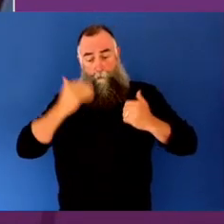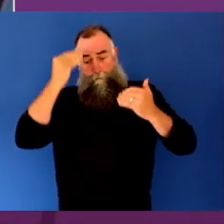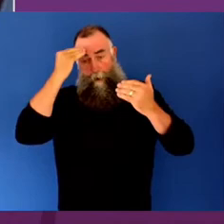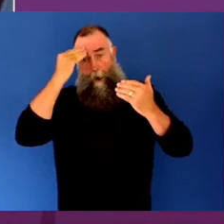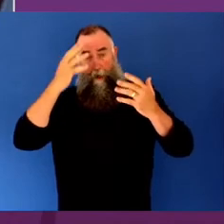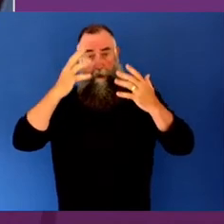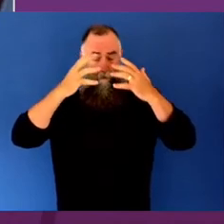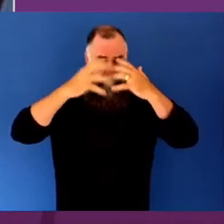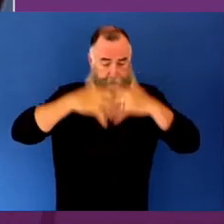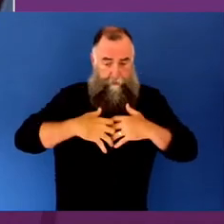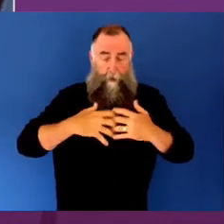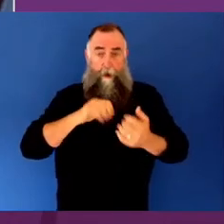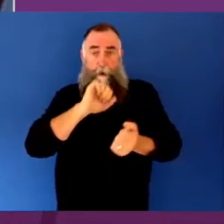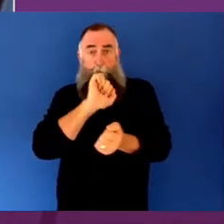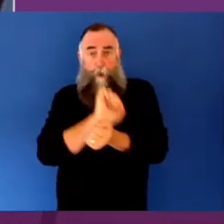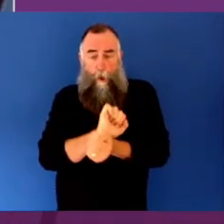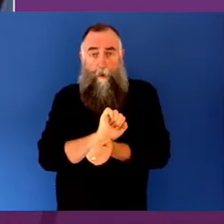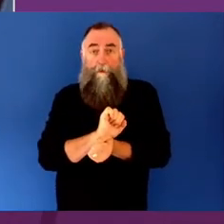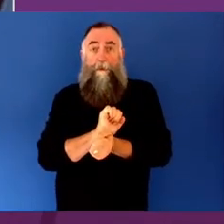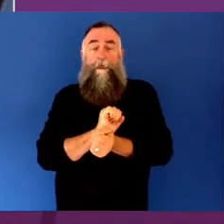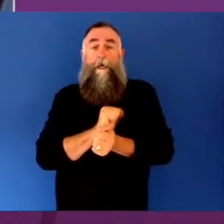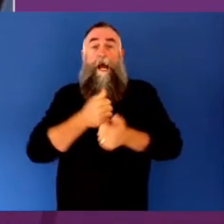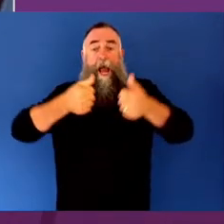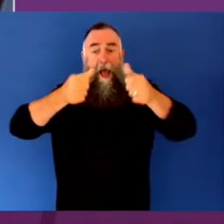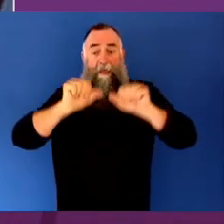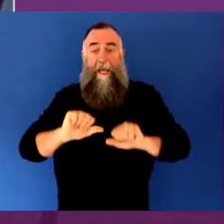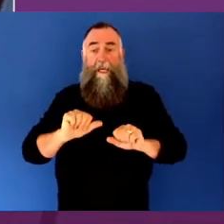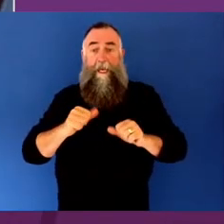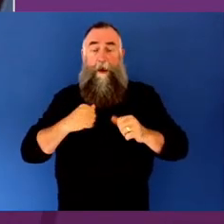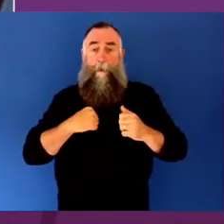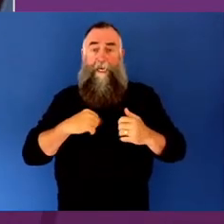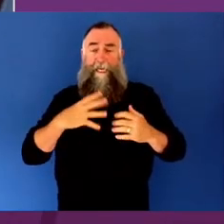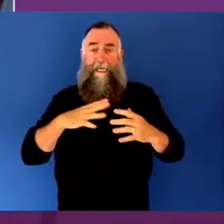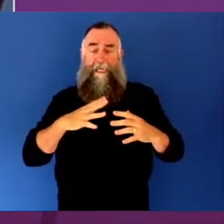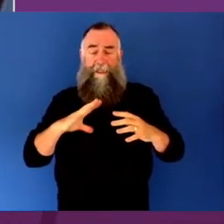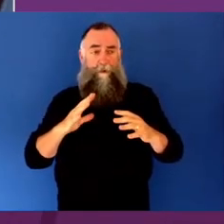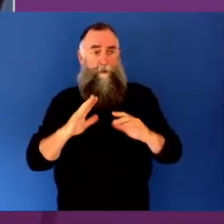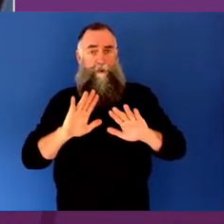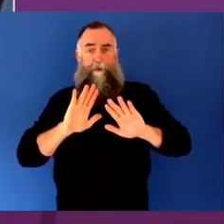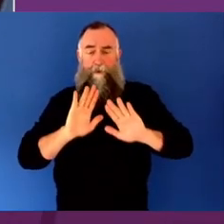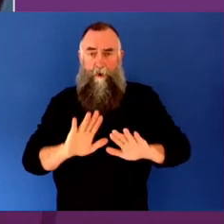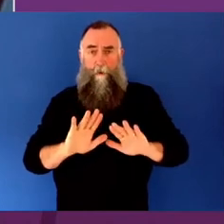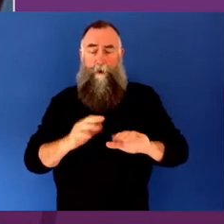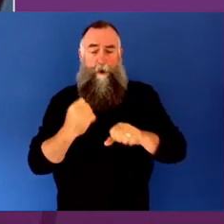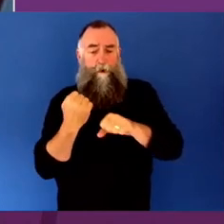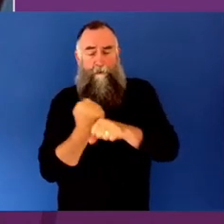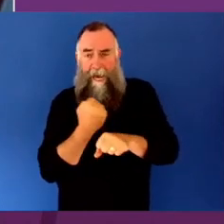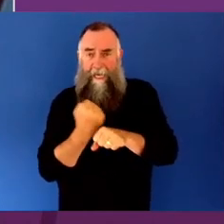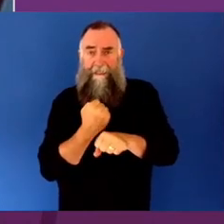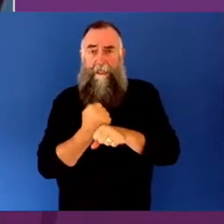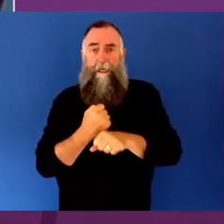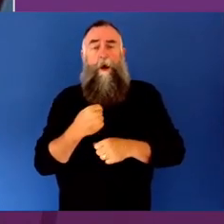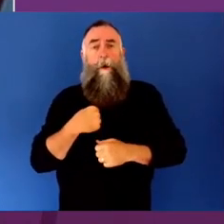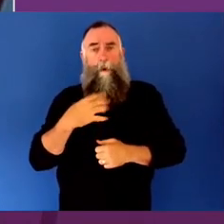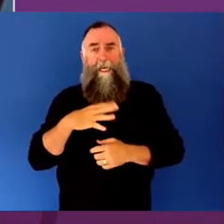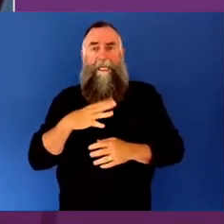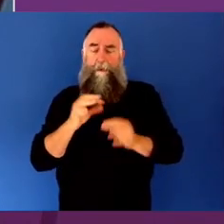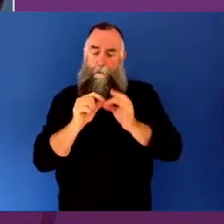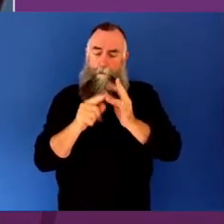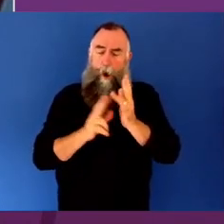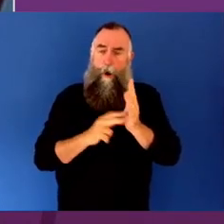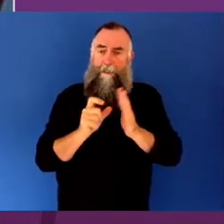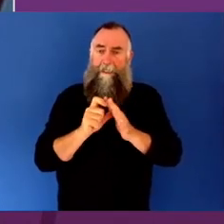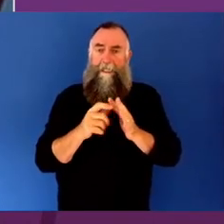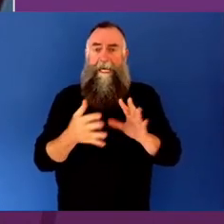our creativity, it's not time to create. It's not time for repair or growth or to bond and connect. We've experienced